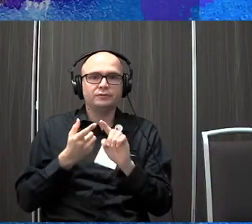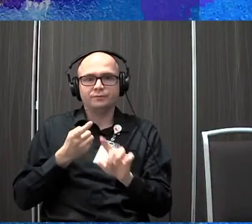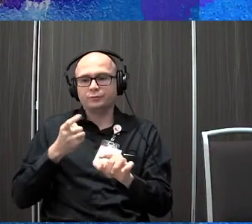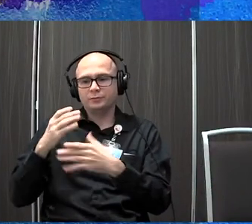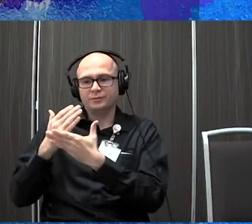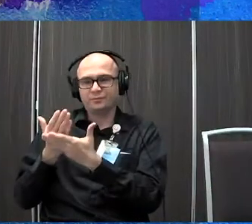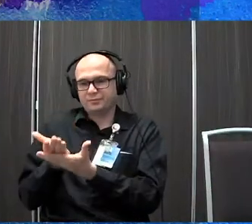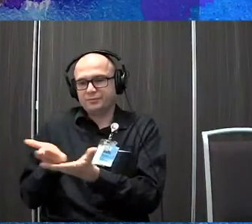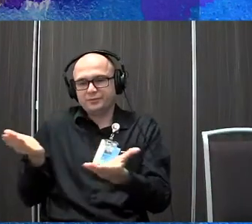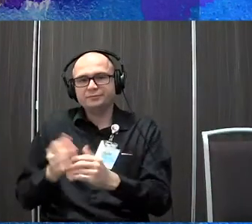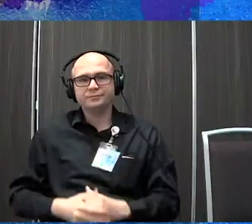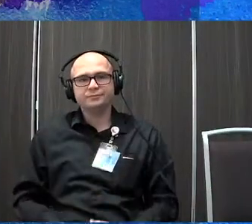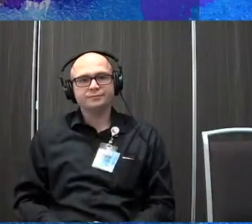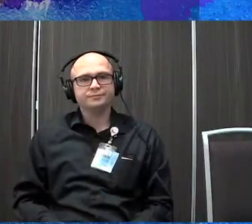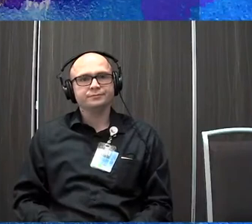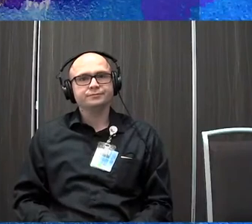surface, if you will.